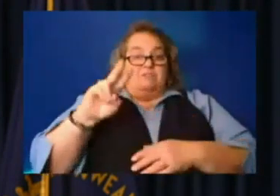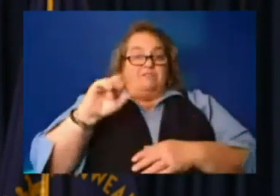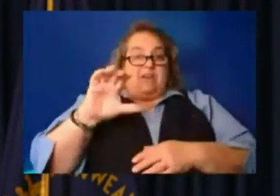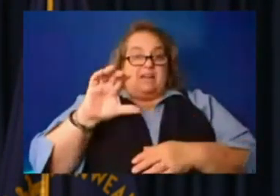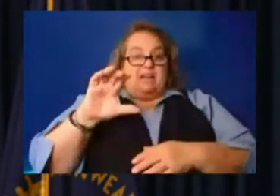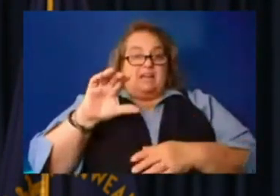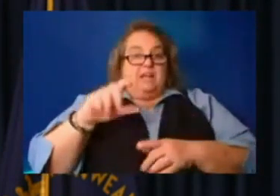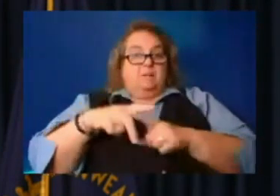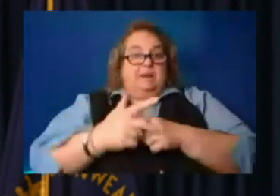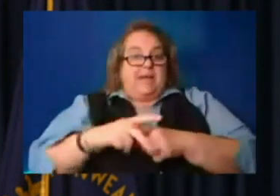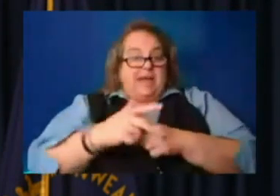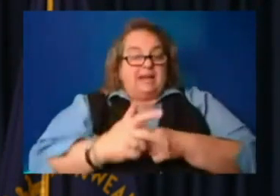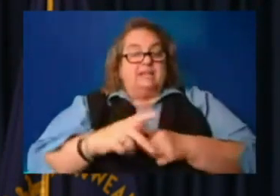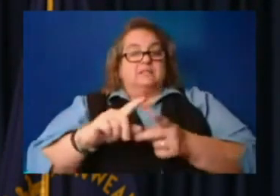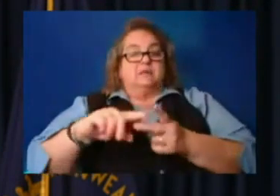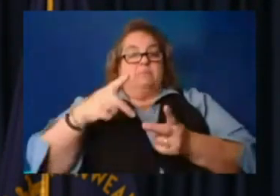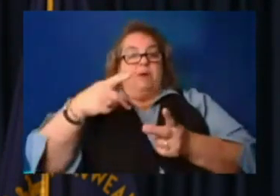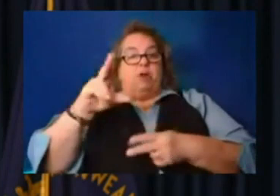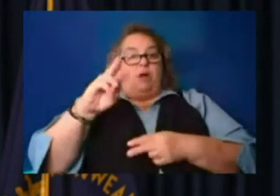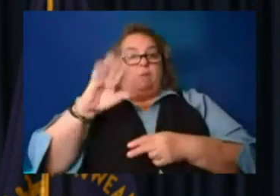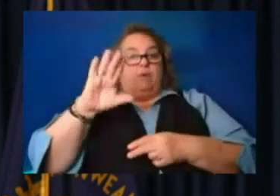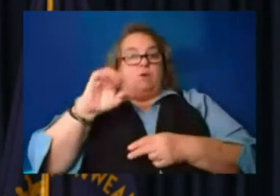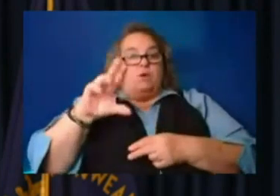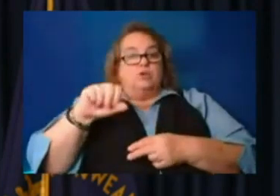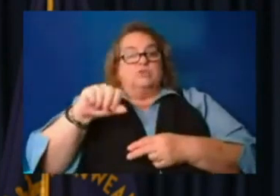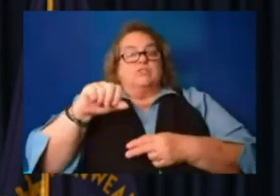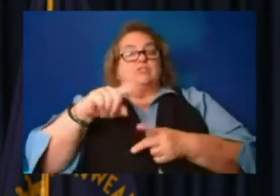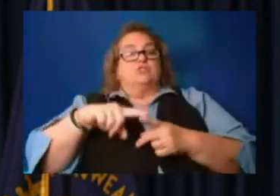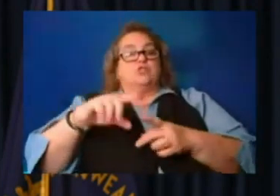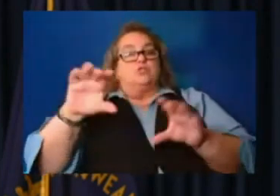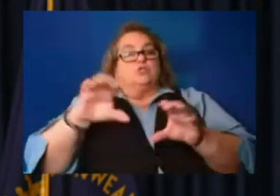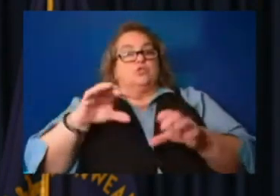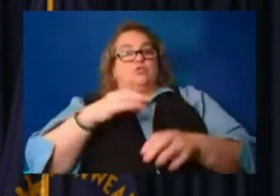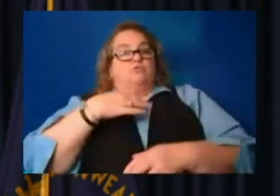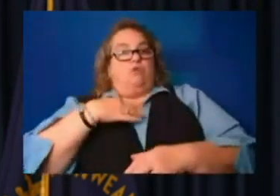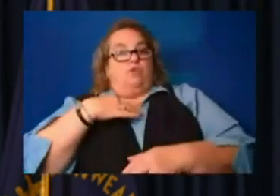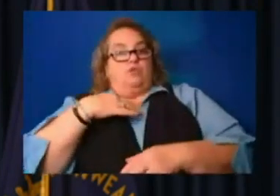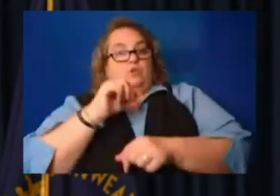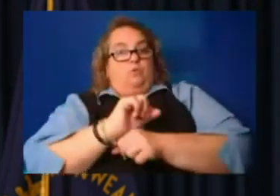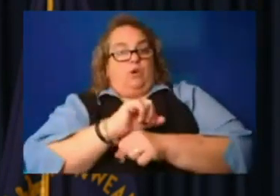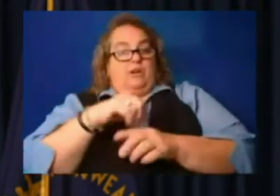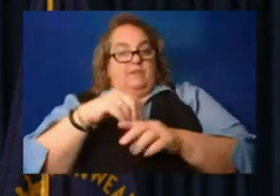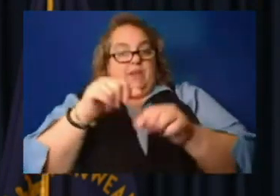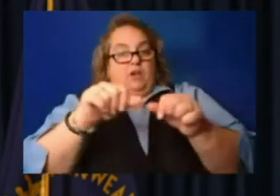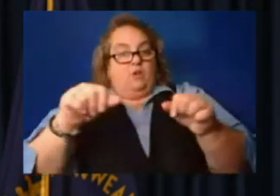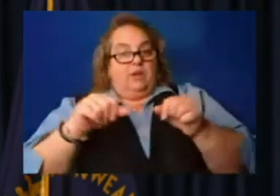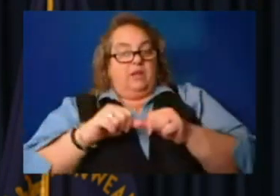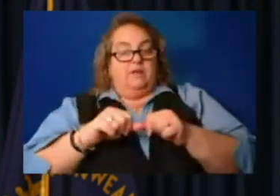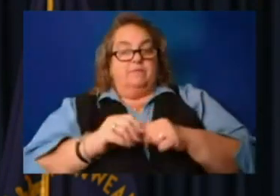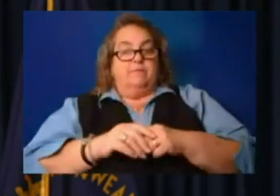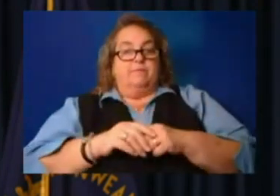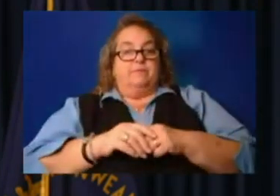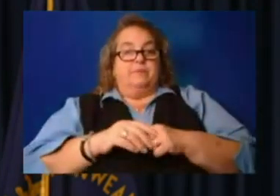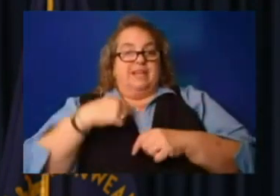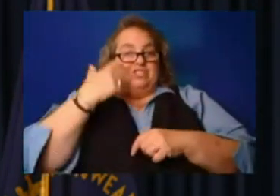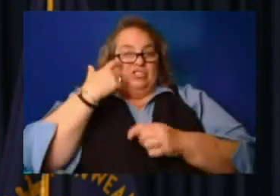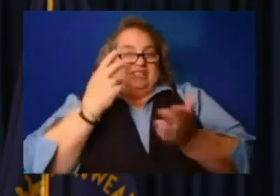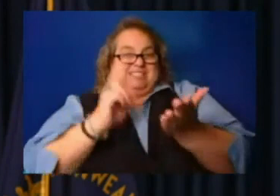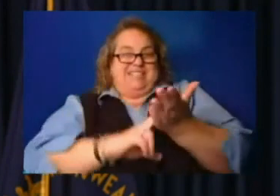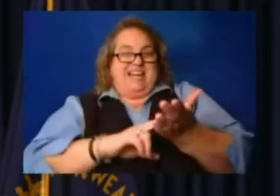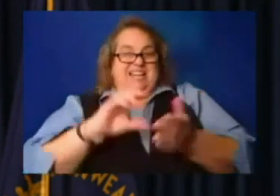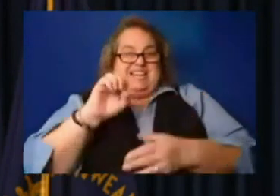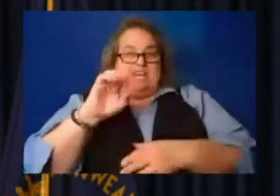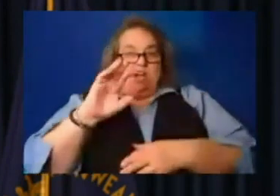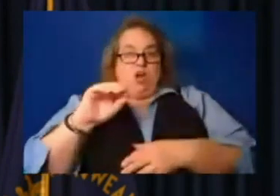that are in good standing to perform volunteer work in the area. Just signed an EO suspending